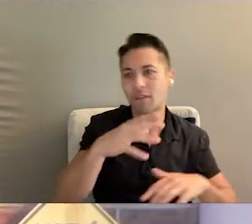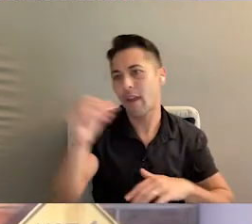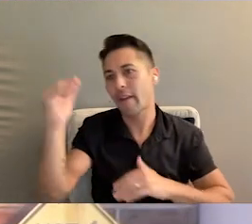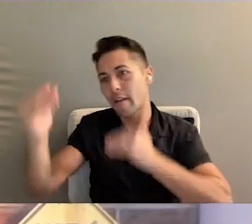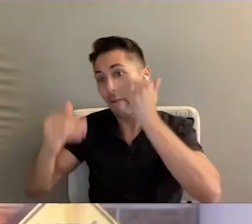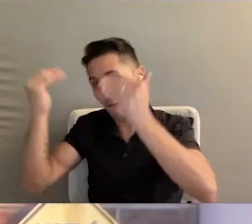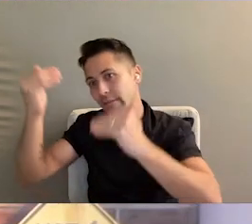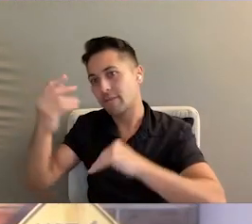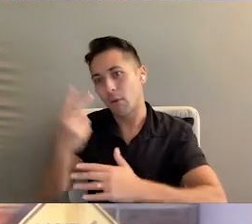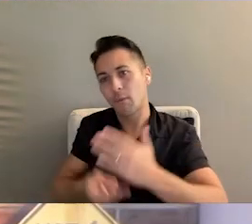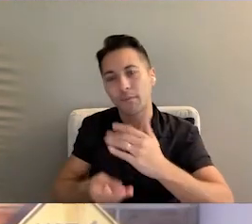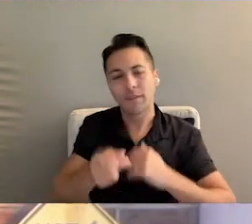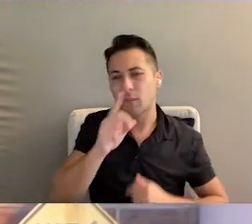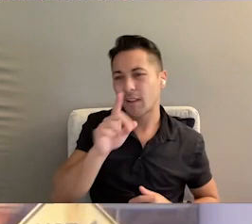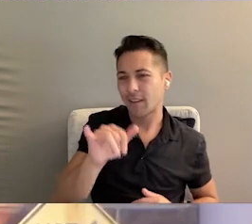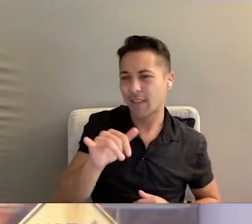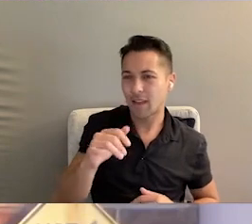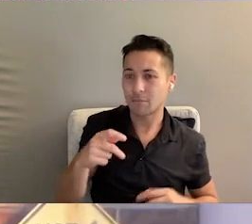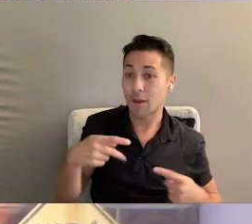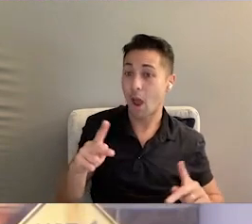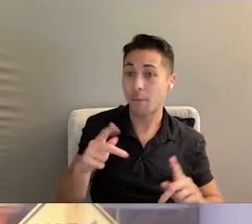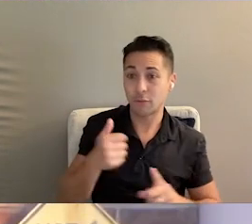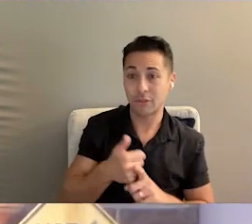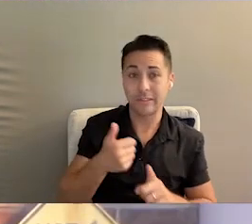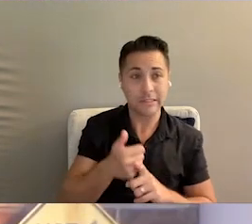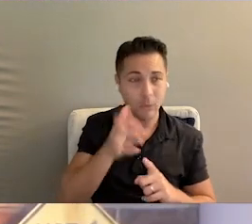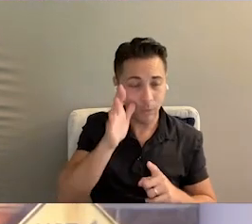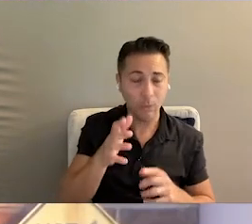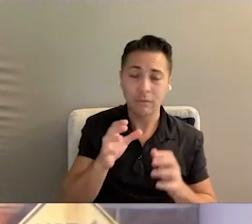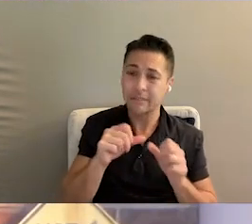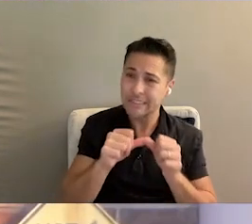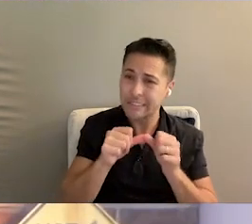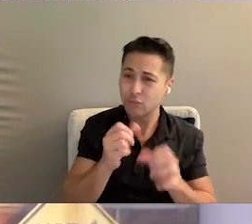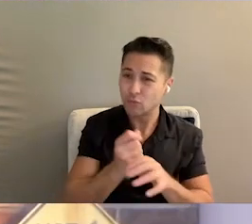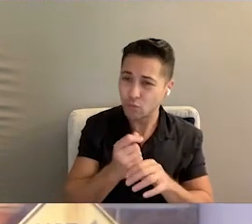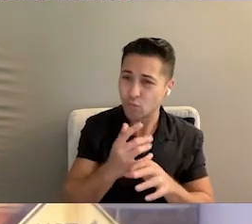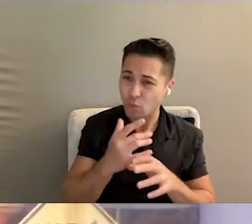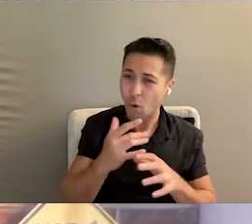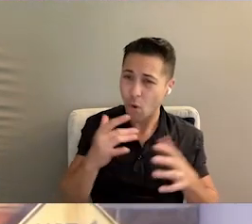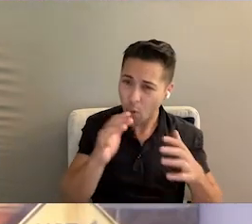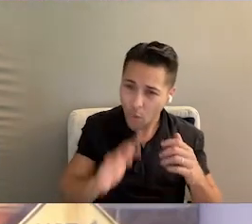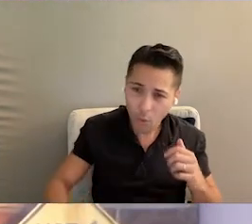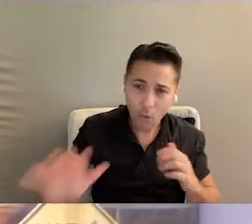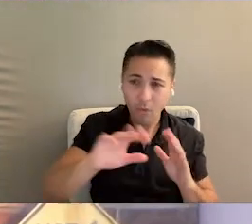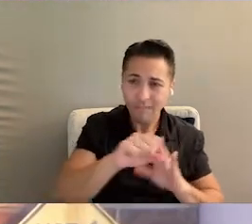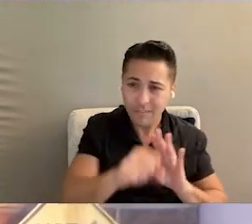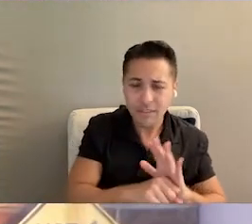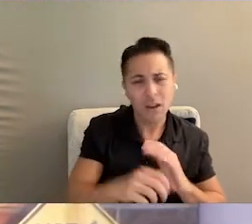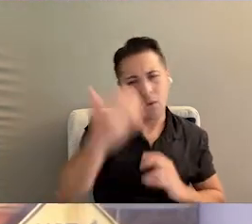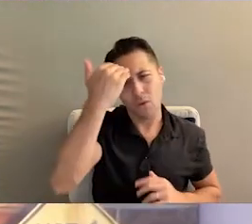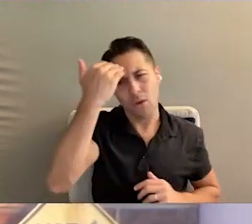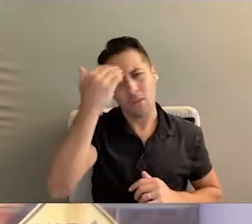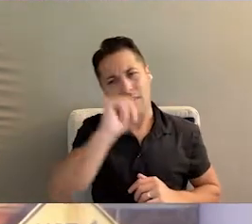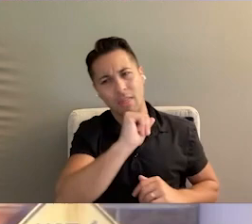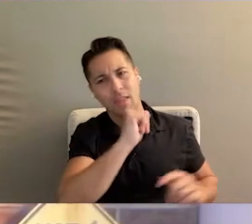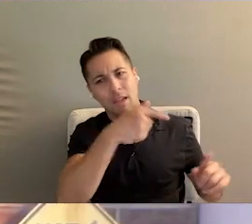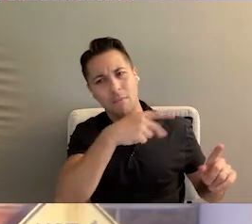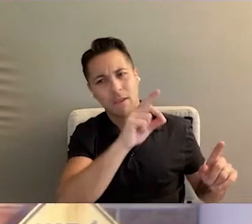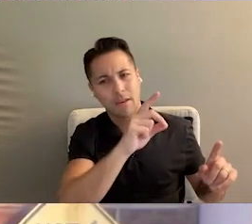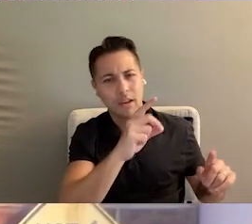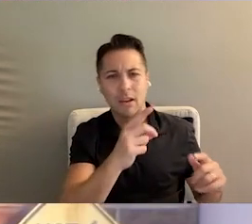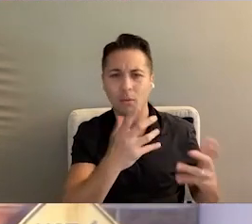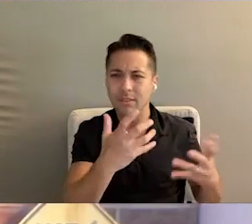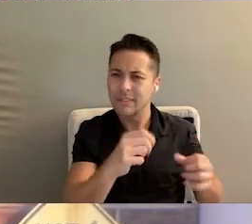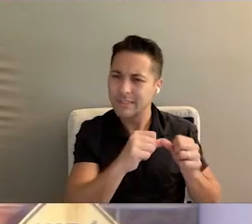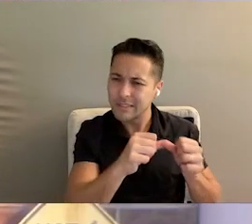And it's been an opportunity that we will continue to grow and grow throughout the state. And we know that the agency has interest in